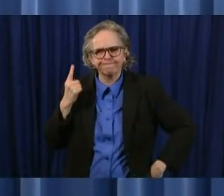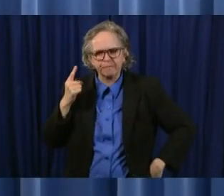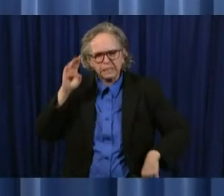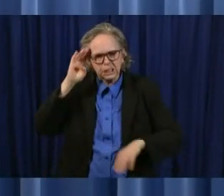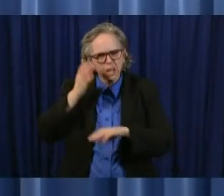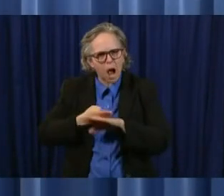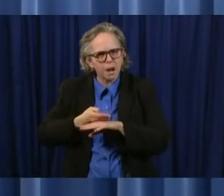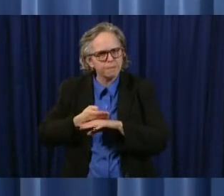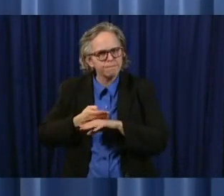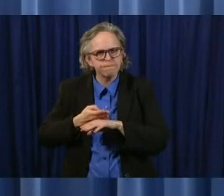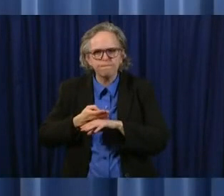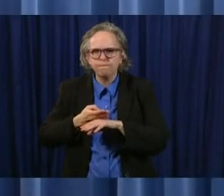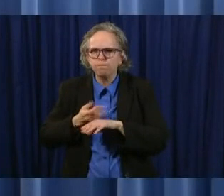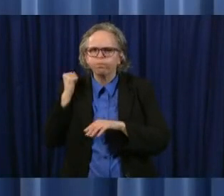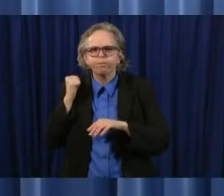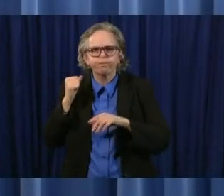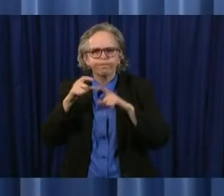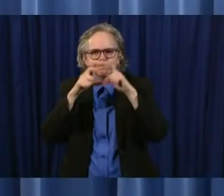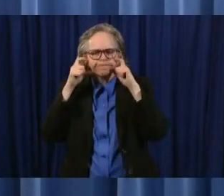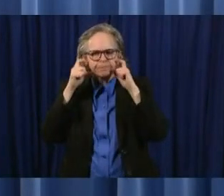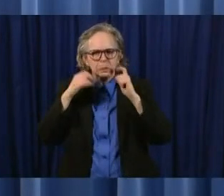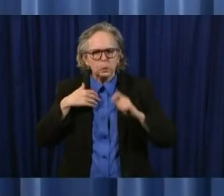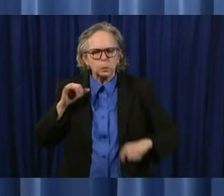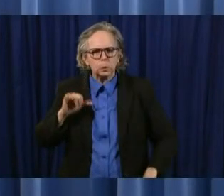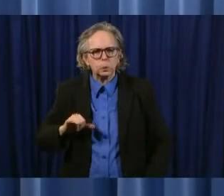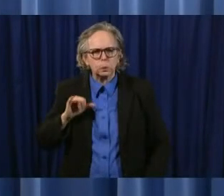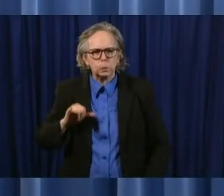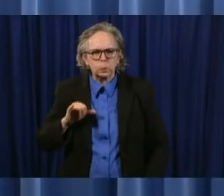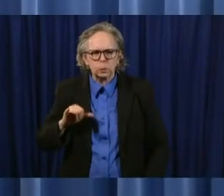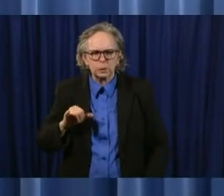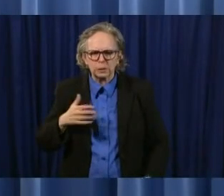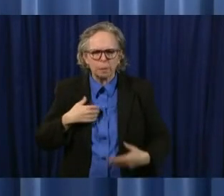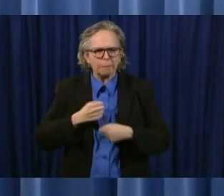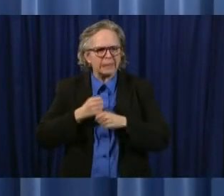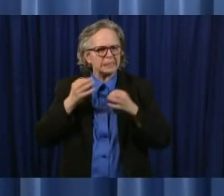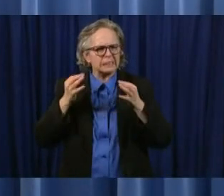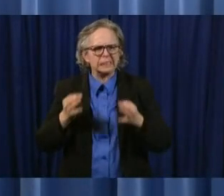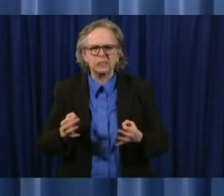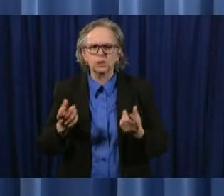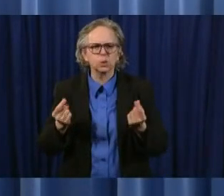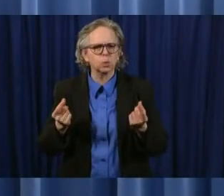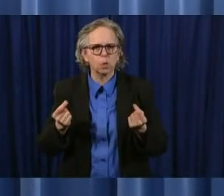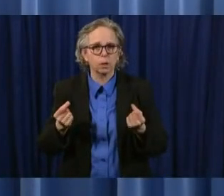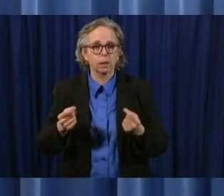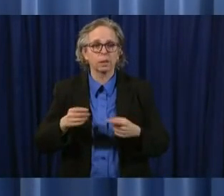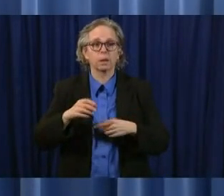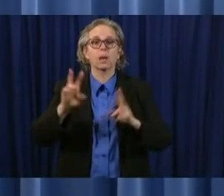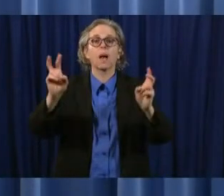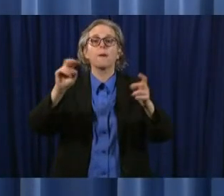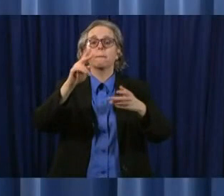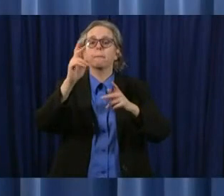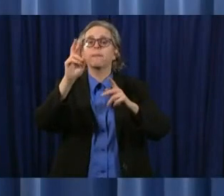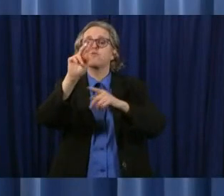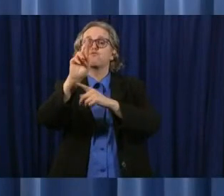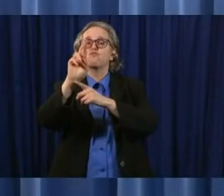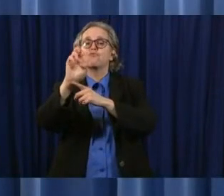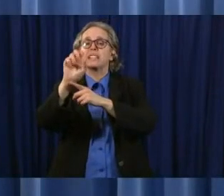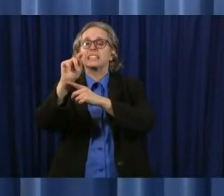so we made a decision that for retail customers this is not going to be mandated